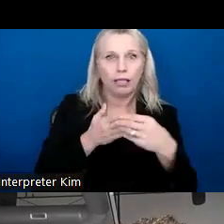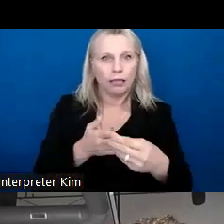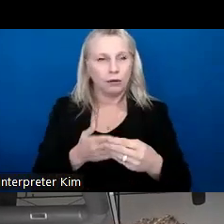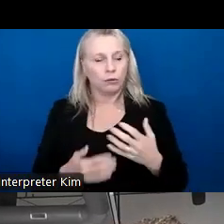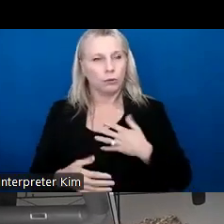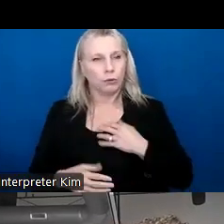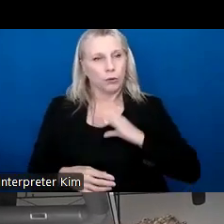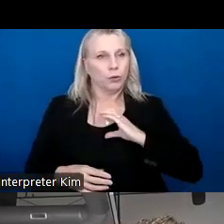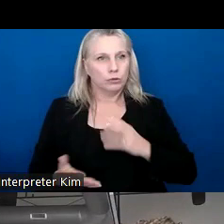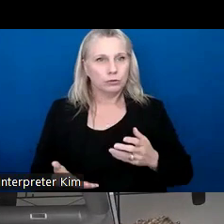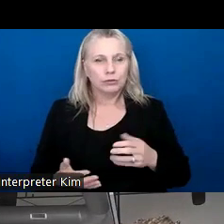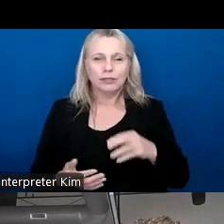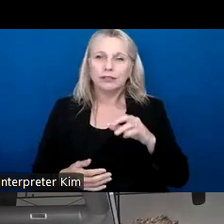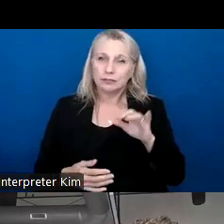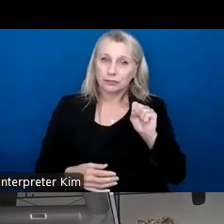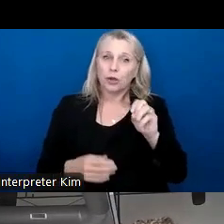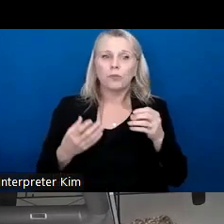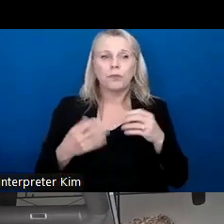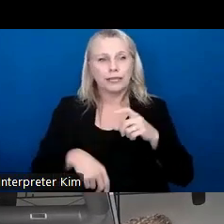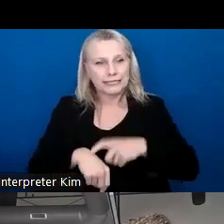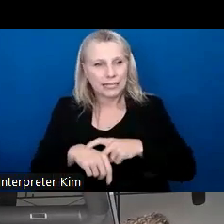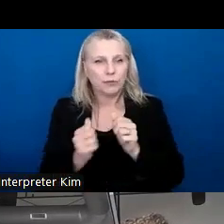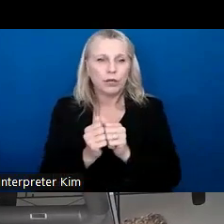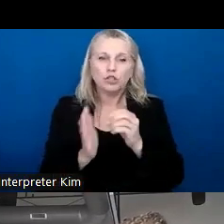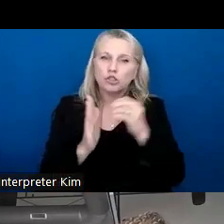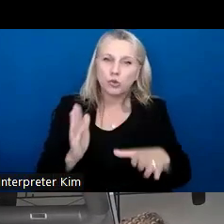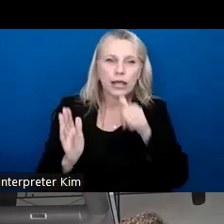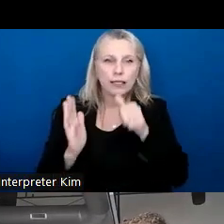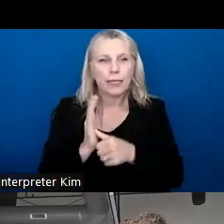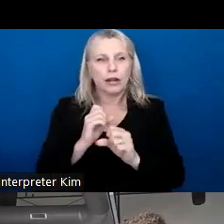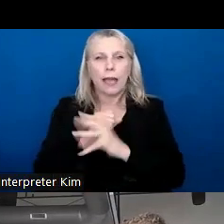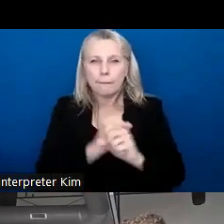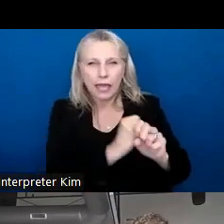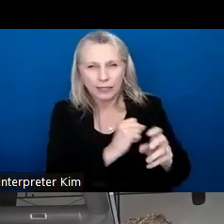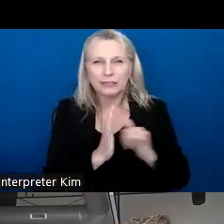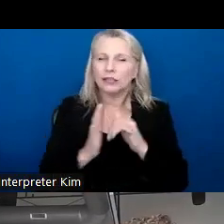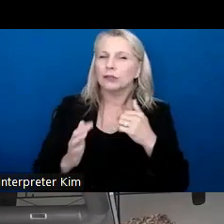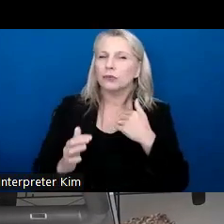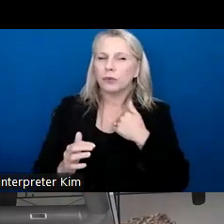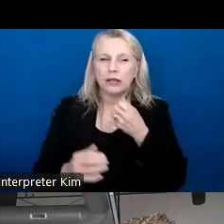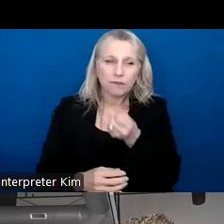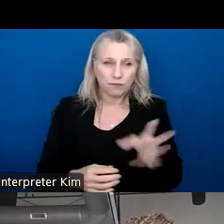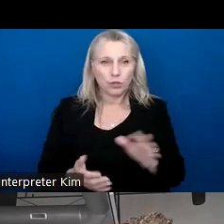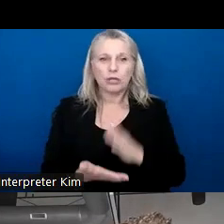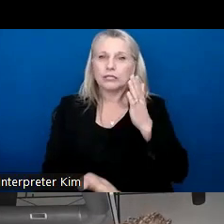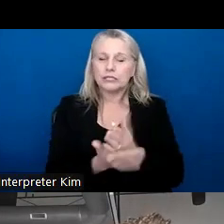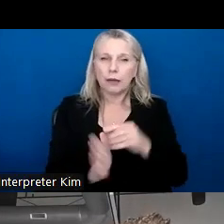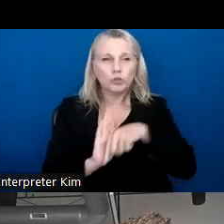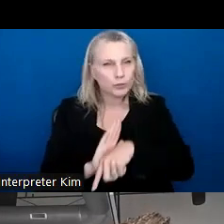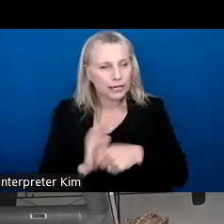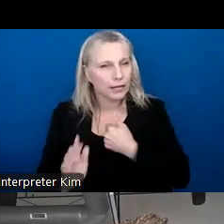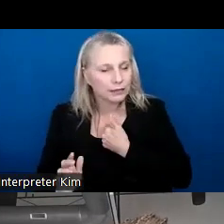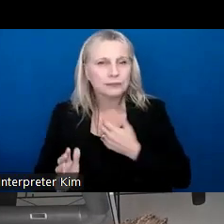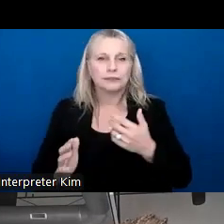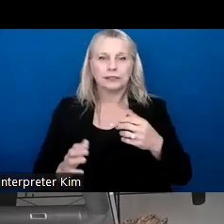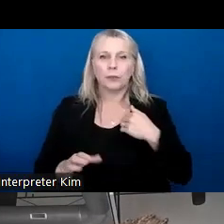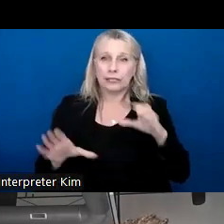so a portion of the time is spent on student letter campaigns. So we've had a few, we had, um, a stop suicide campaign that we did at one of the high schools,